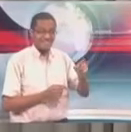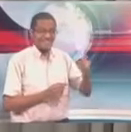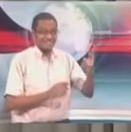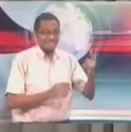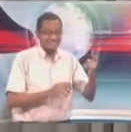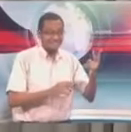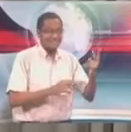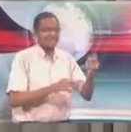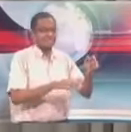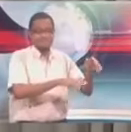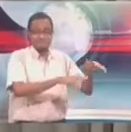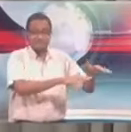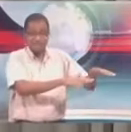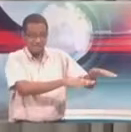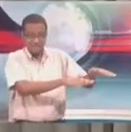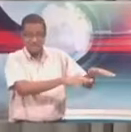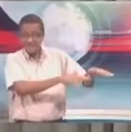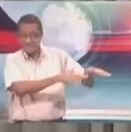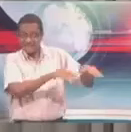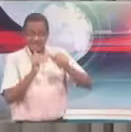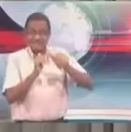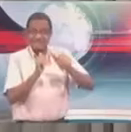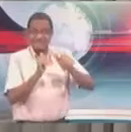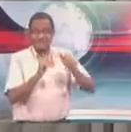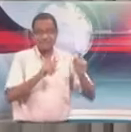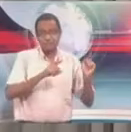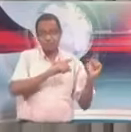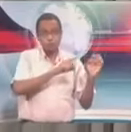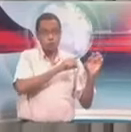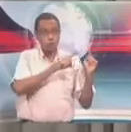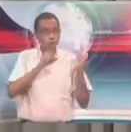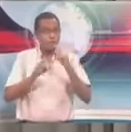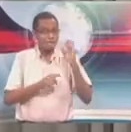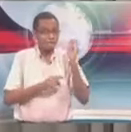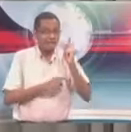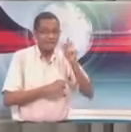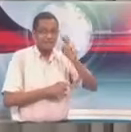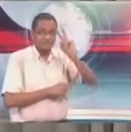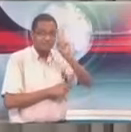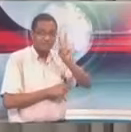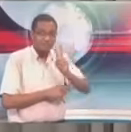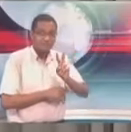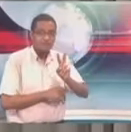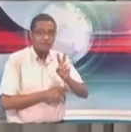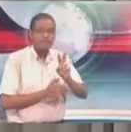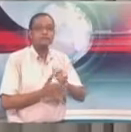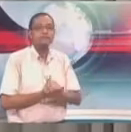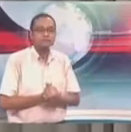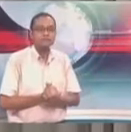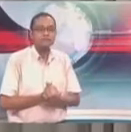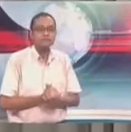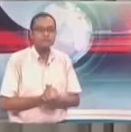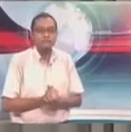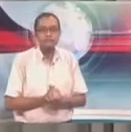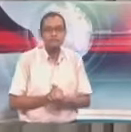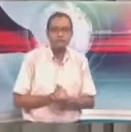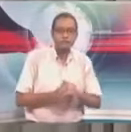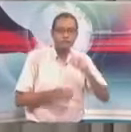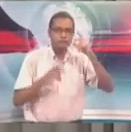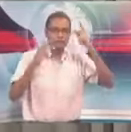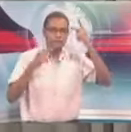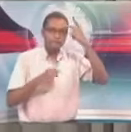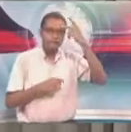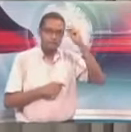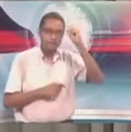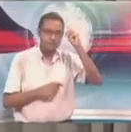center to return to Venezuela, the Prime Minister's office issued a release in full transparency that